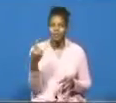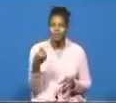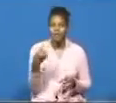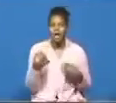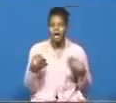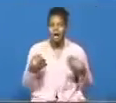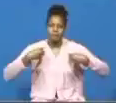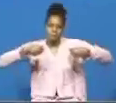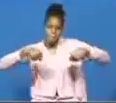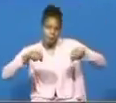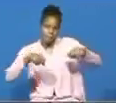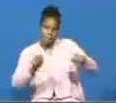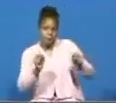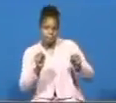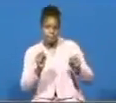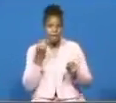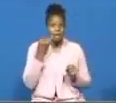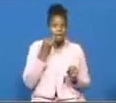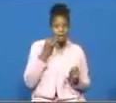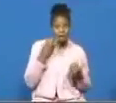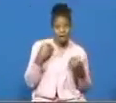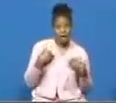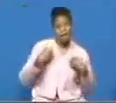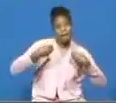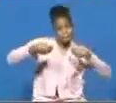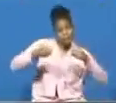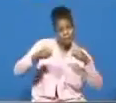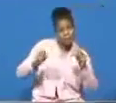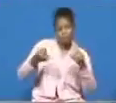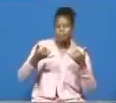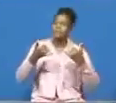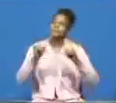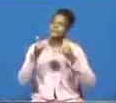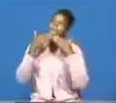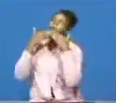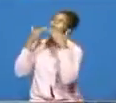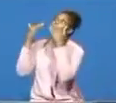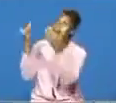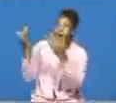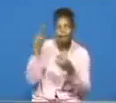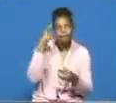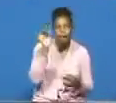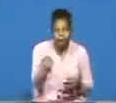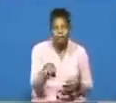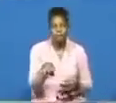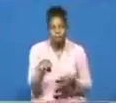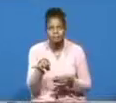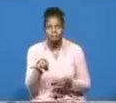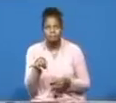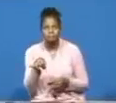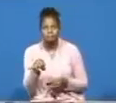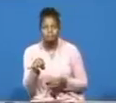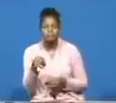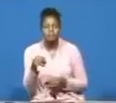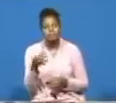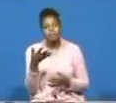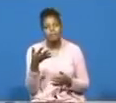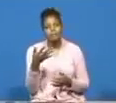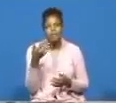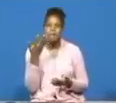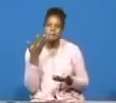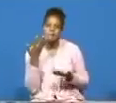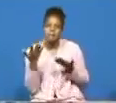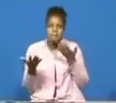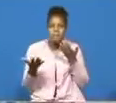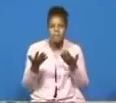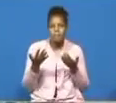motorbike and if you had a motorbike you need to still give god thanks you could have only had a manual